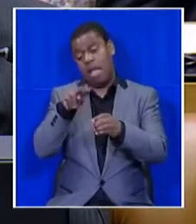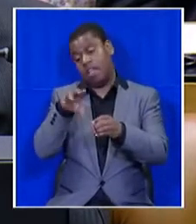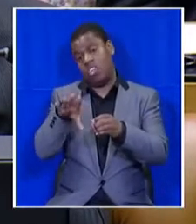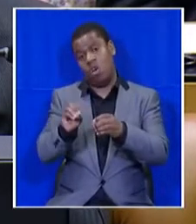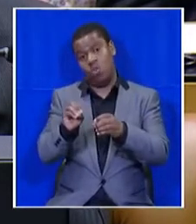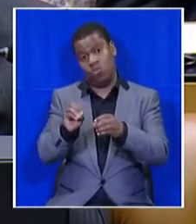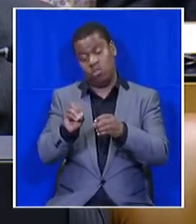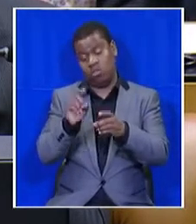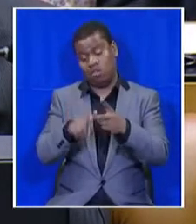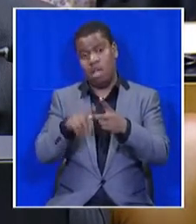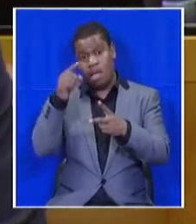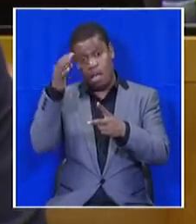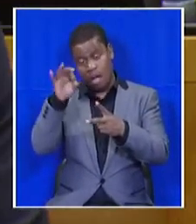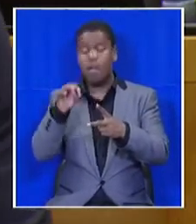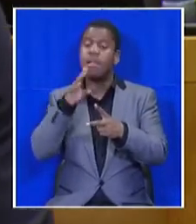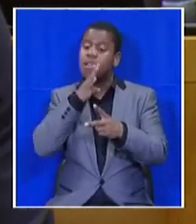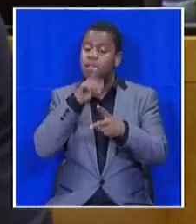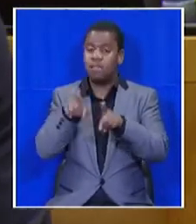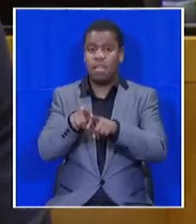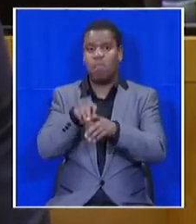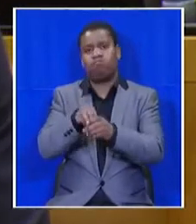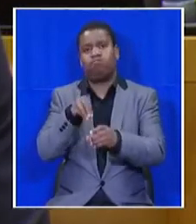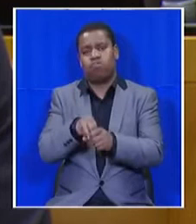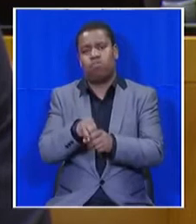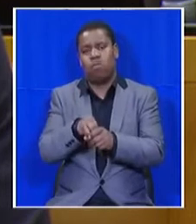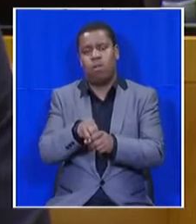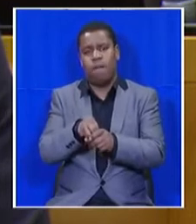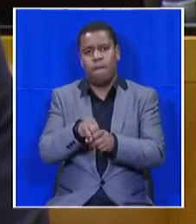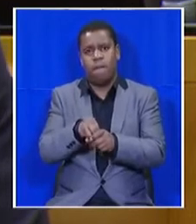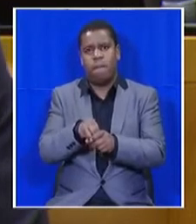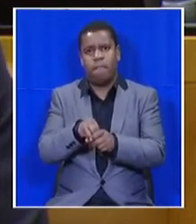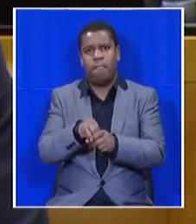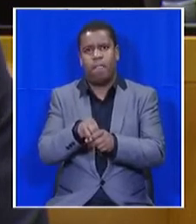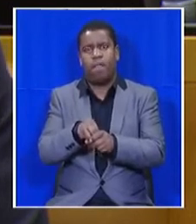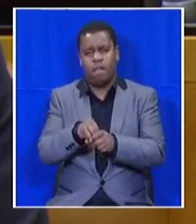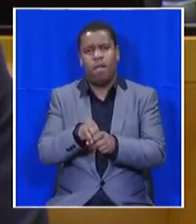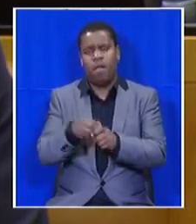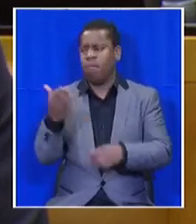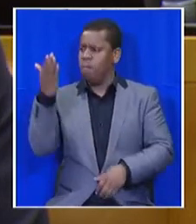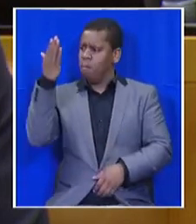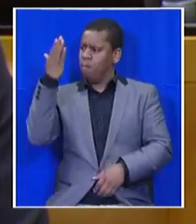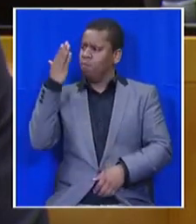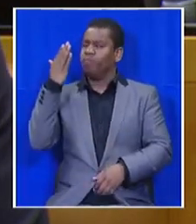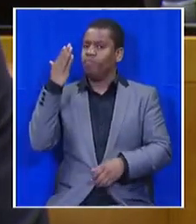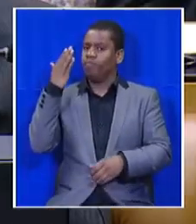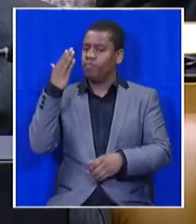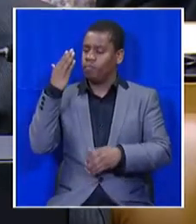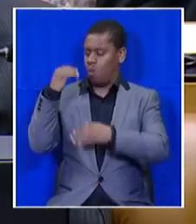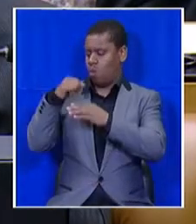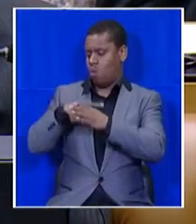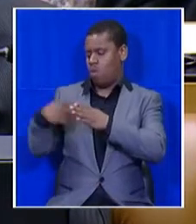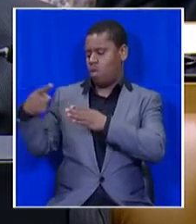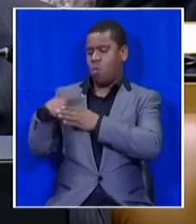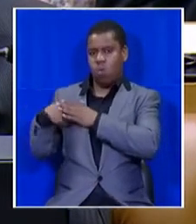It includes governmental entities. And the events of the past few weeks have been a